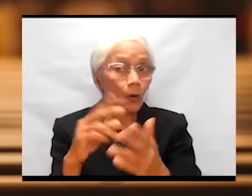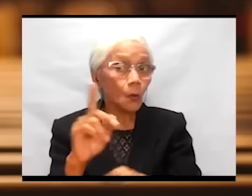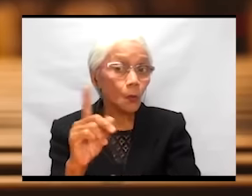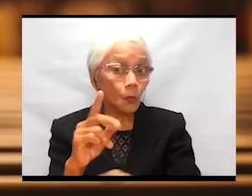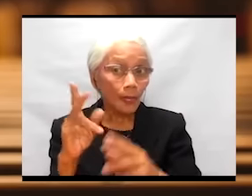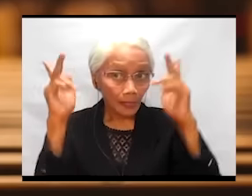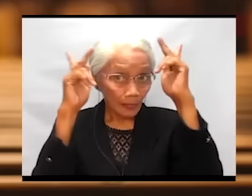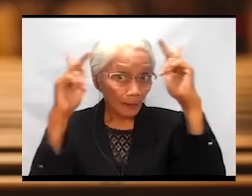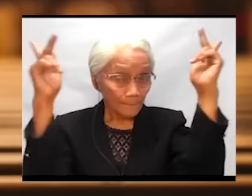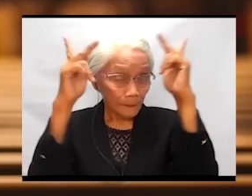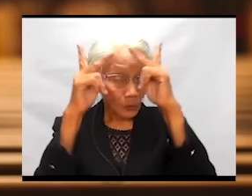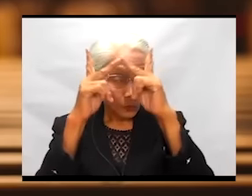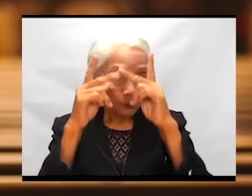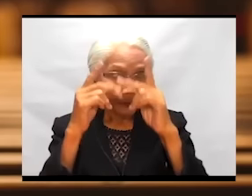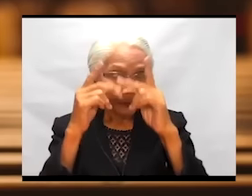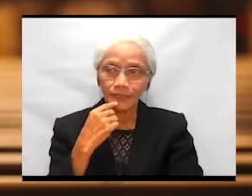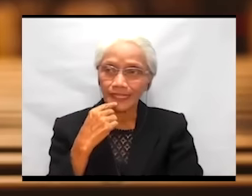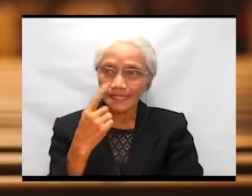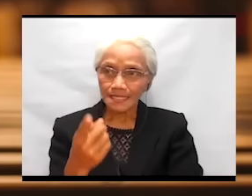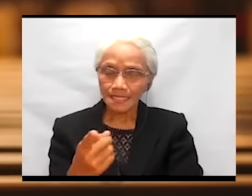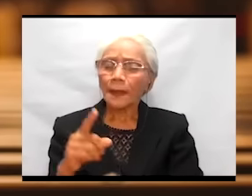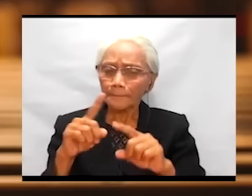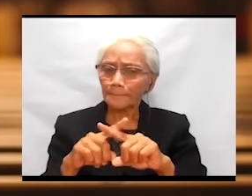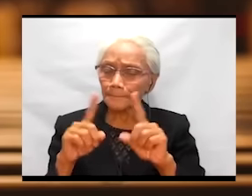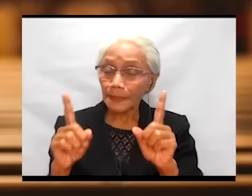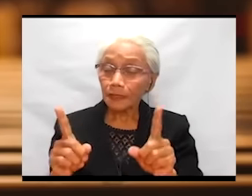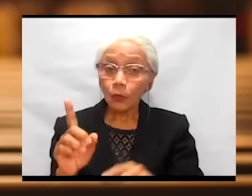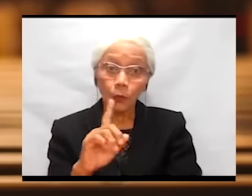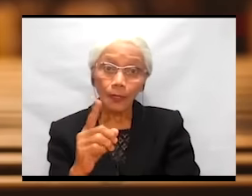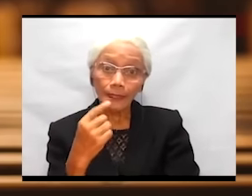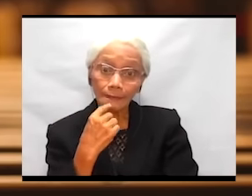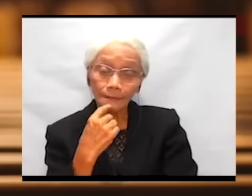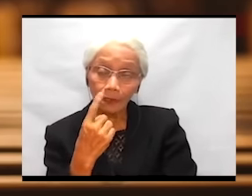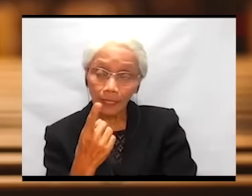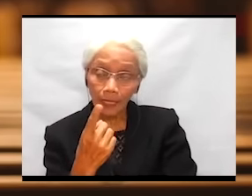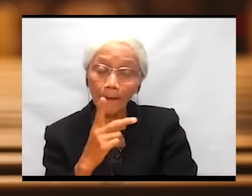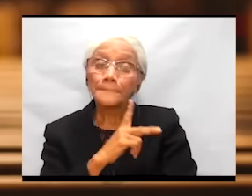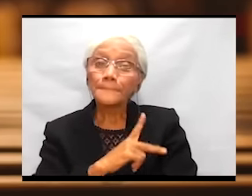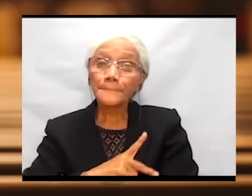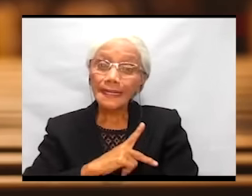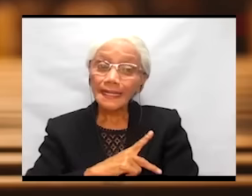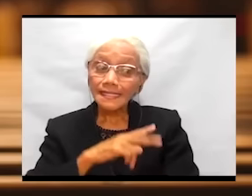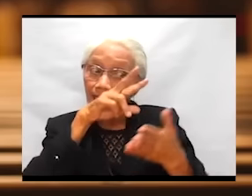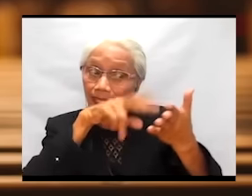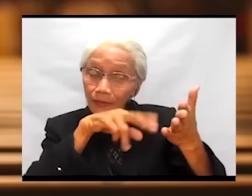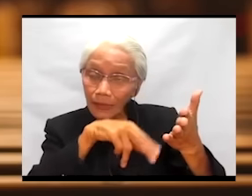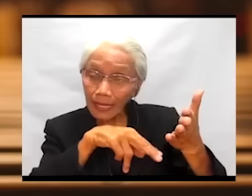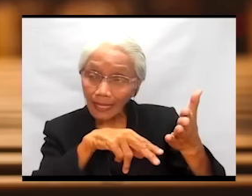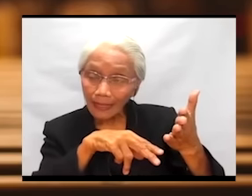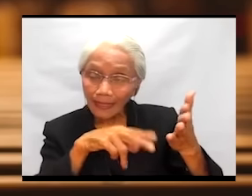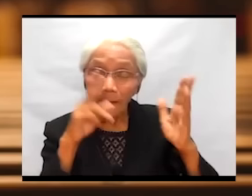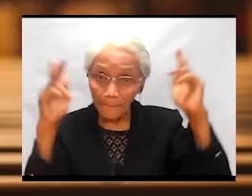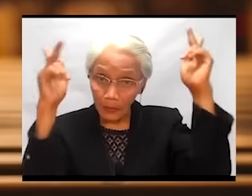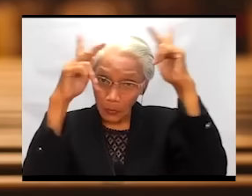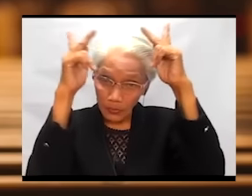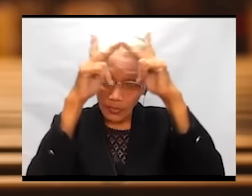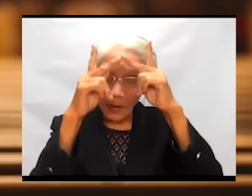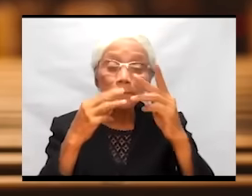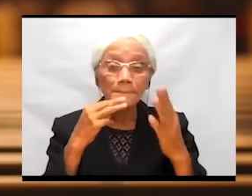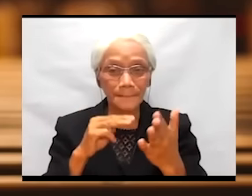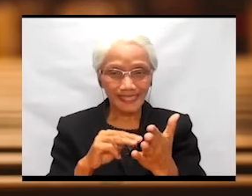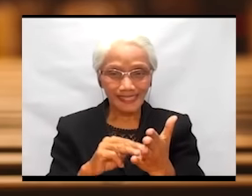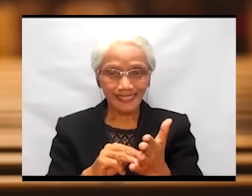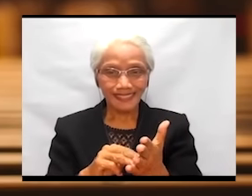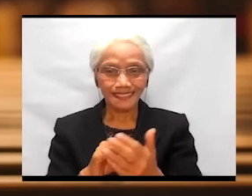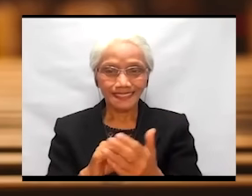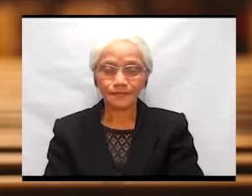Francis said. What I will tell you is, please read his message. So what I will do